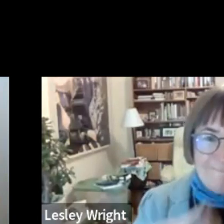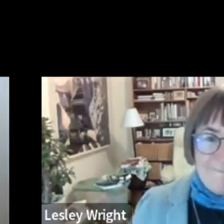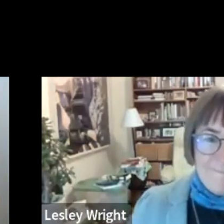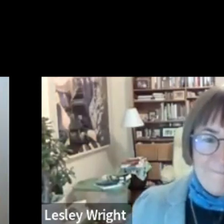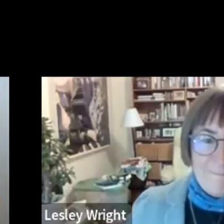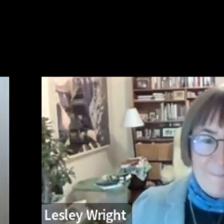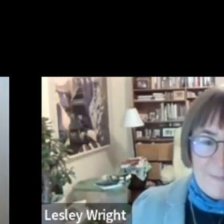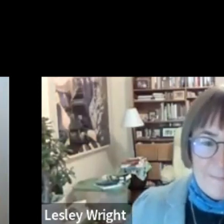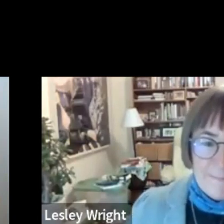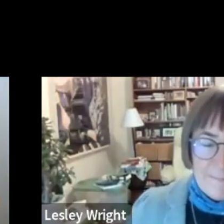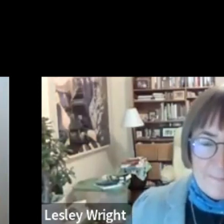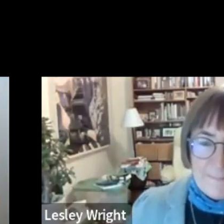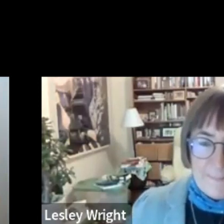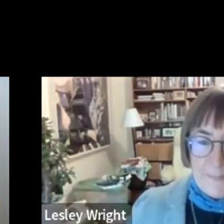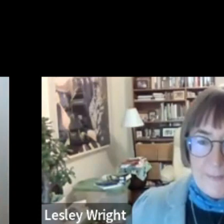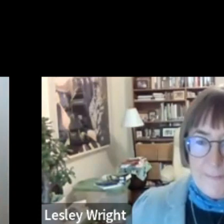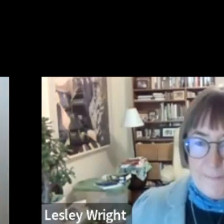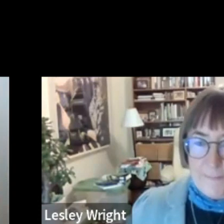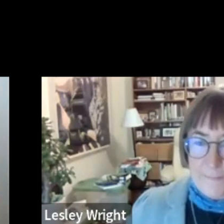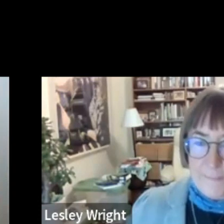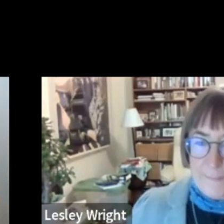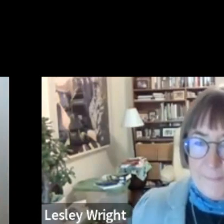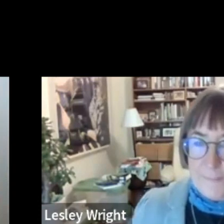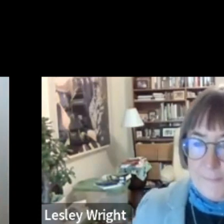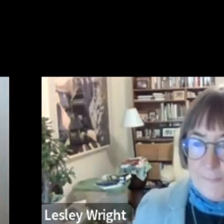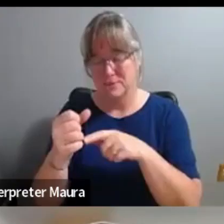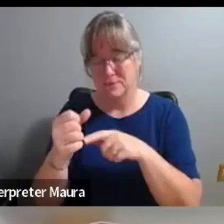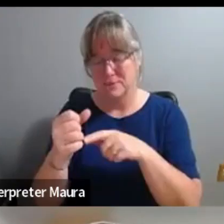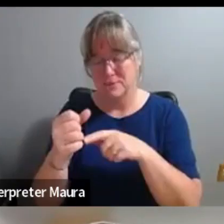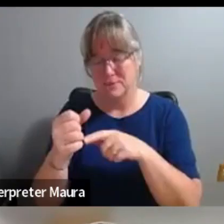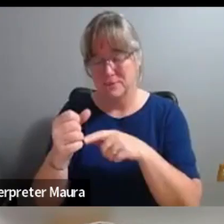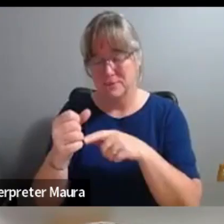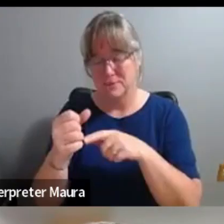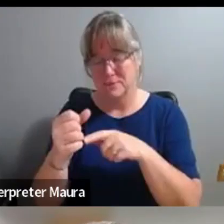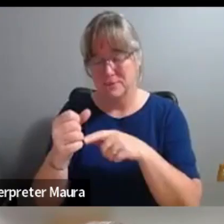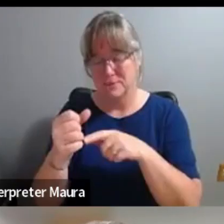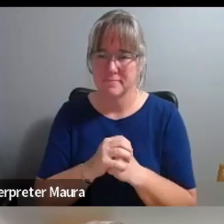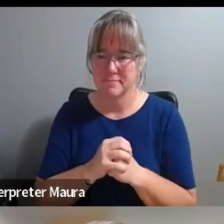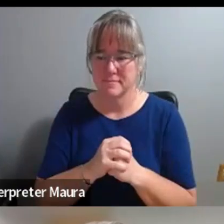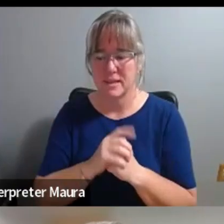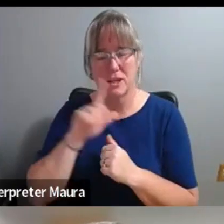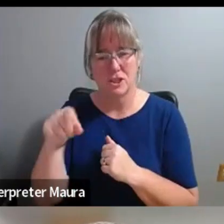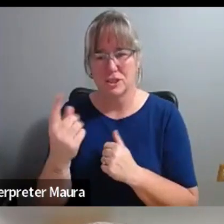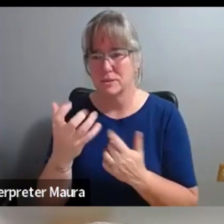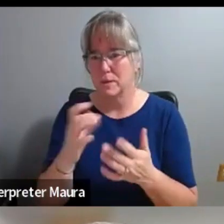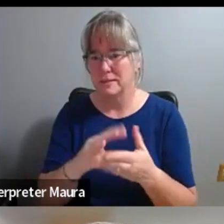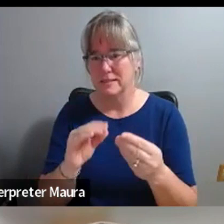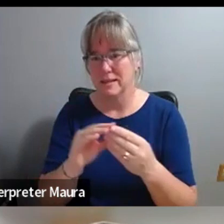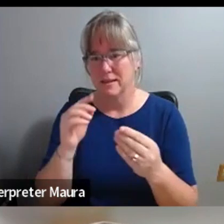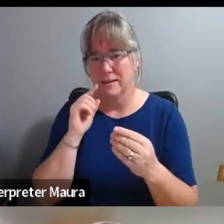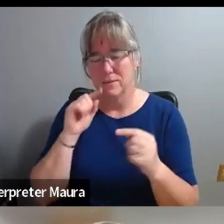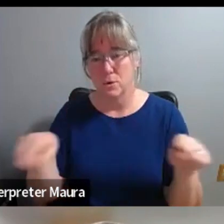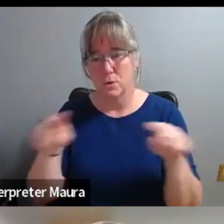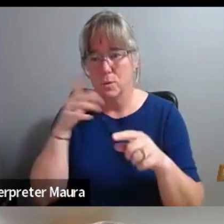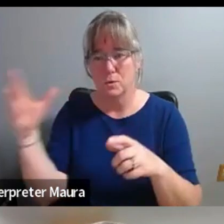and then, um, you know, we're, we are at time. It's, it's time to wrap up. I, um, just want to say for those who joined us,